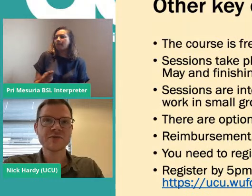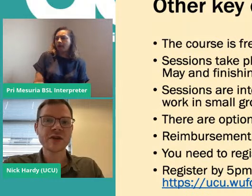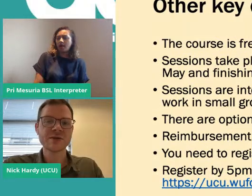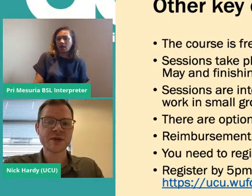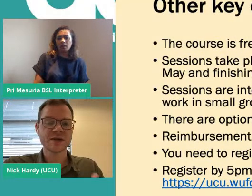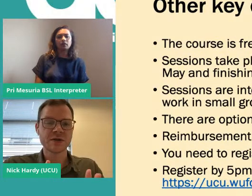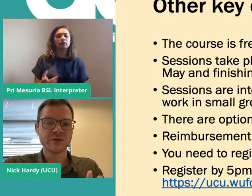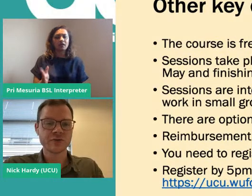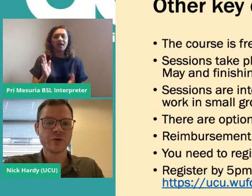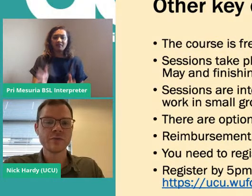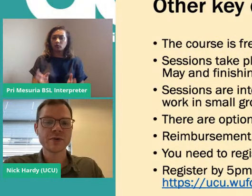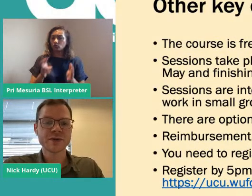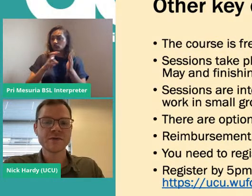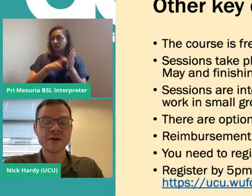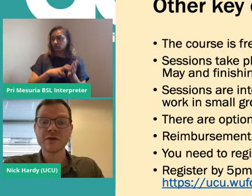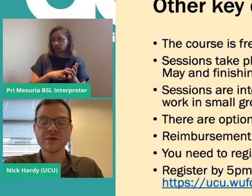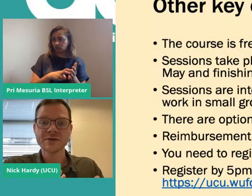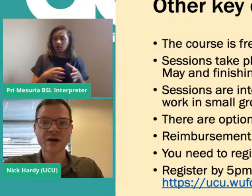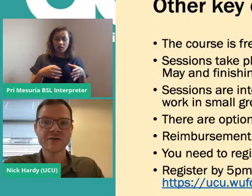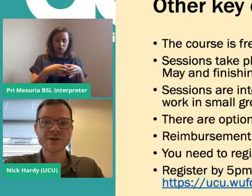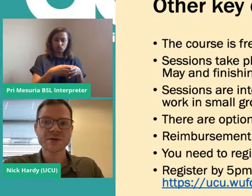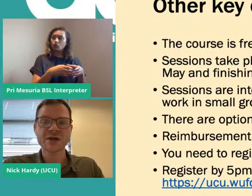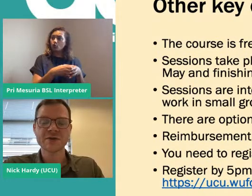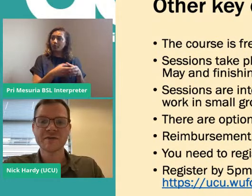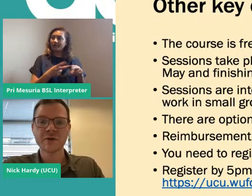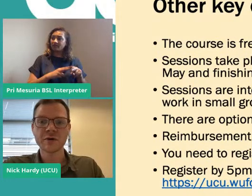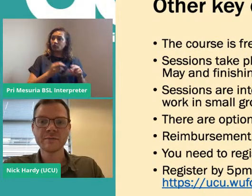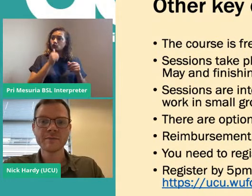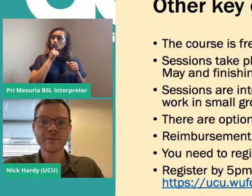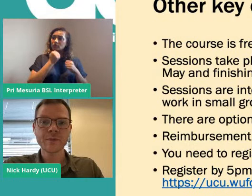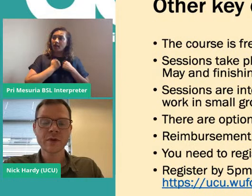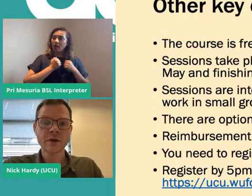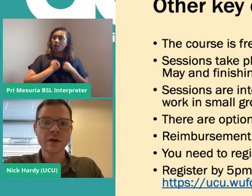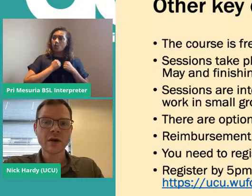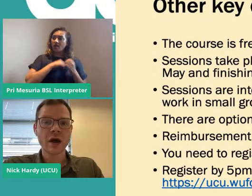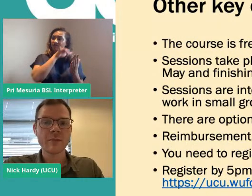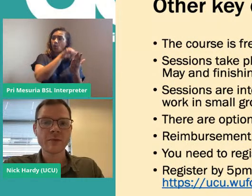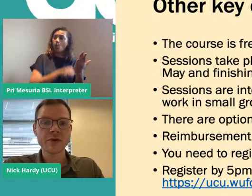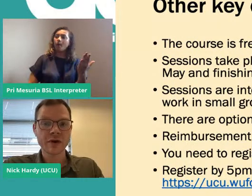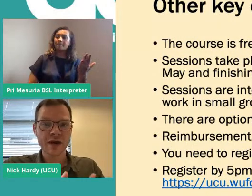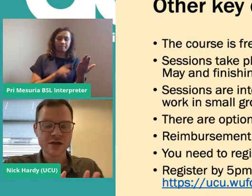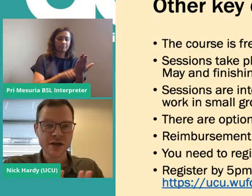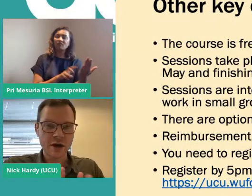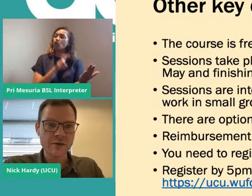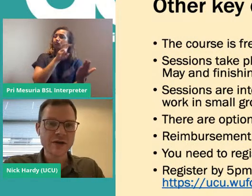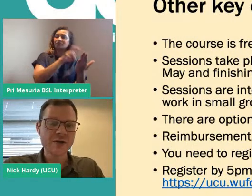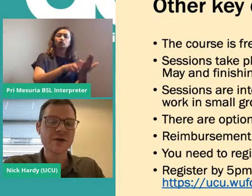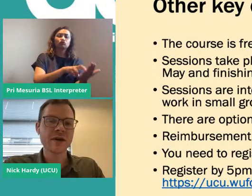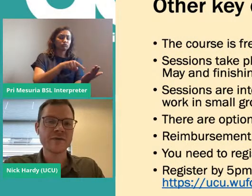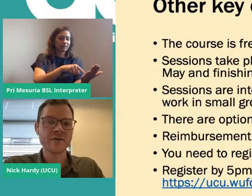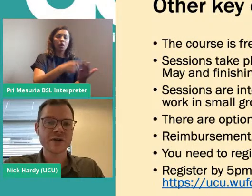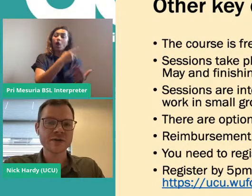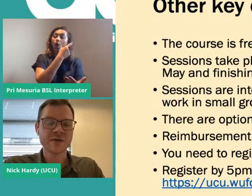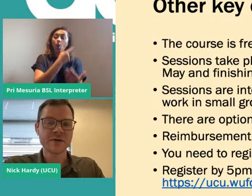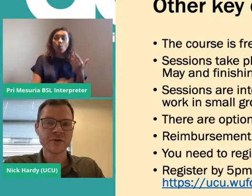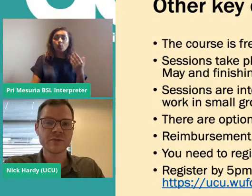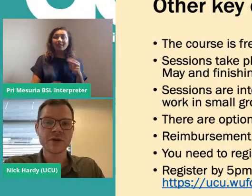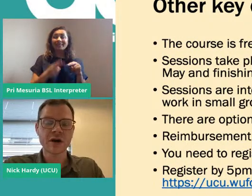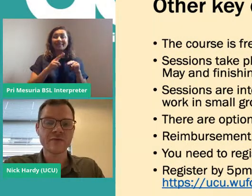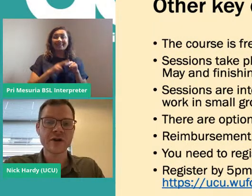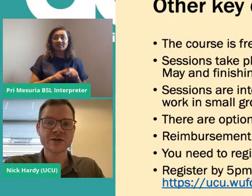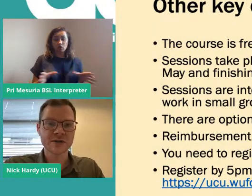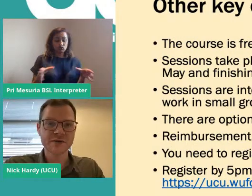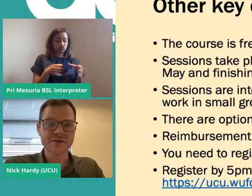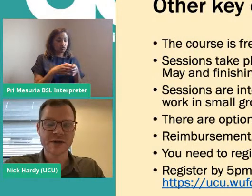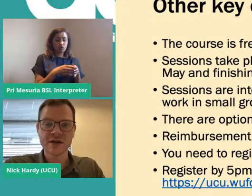You need to register as a group. If you use our registration form, you can actually only do it if you register in a